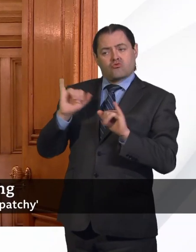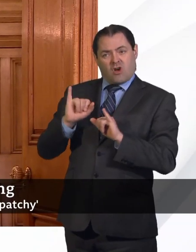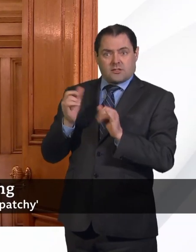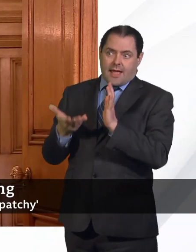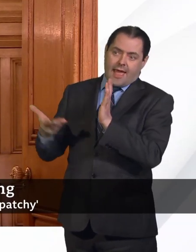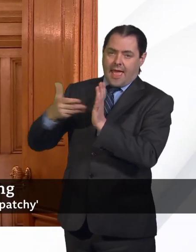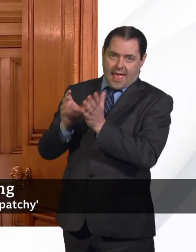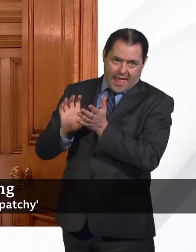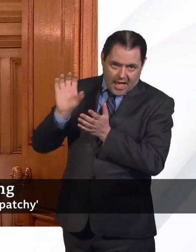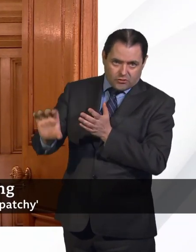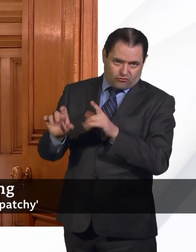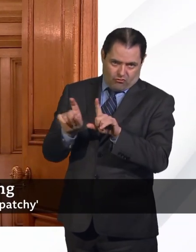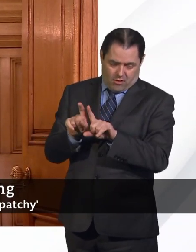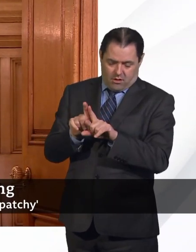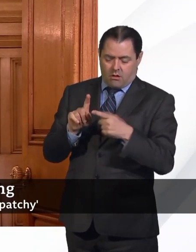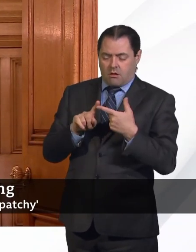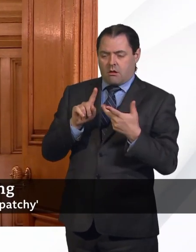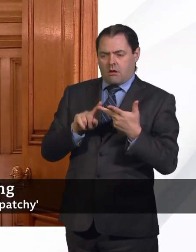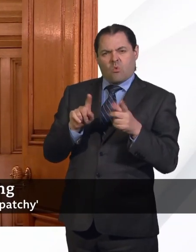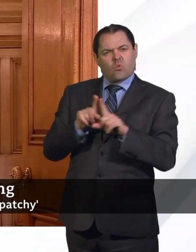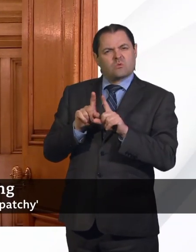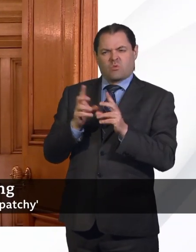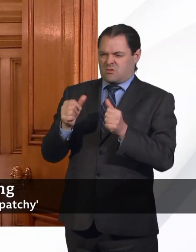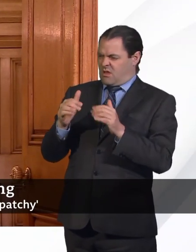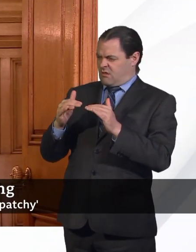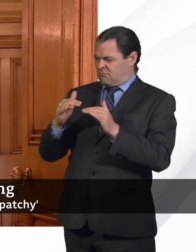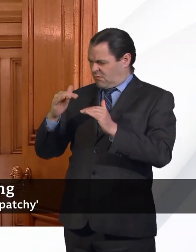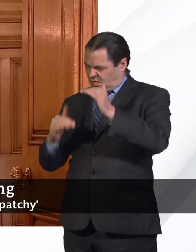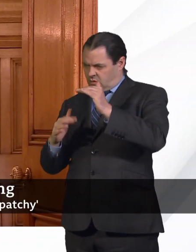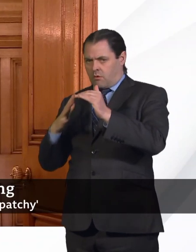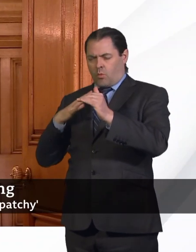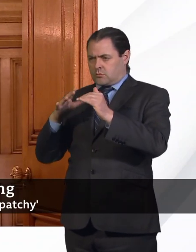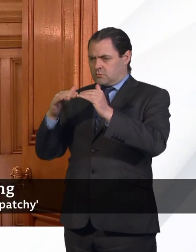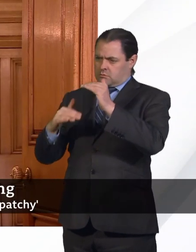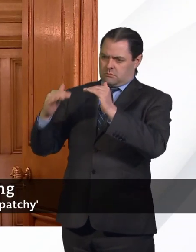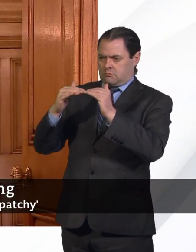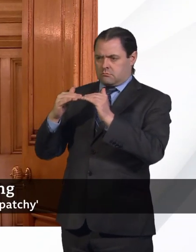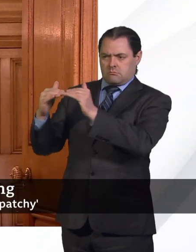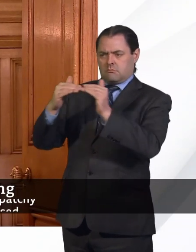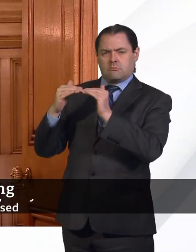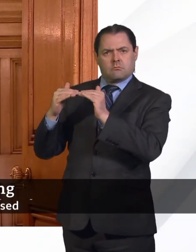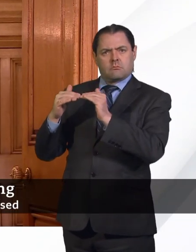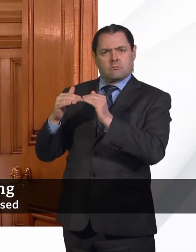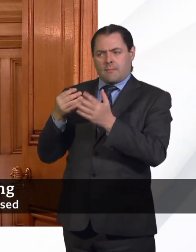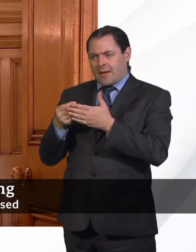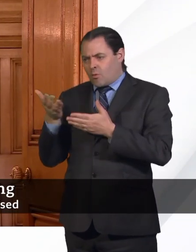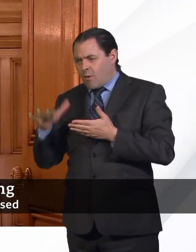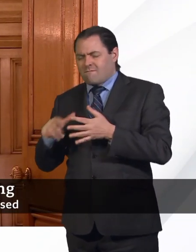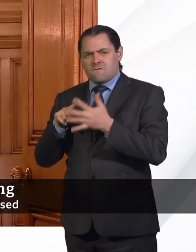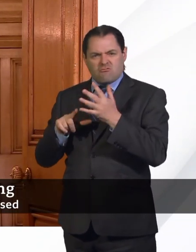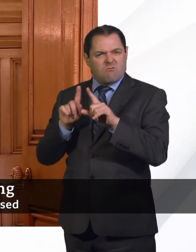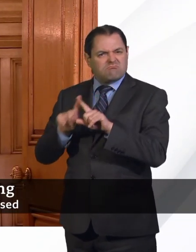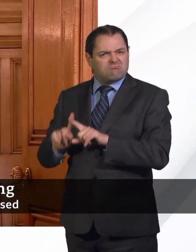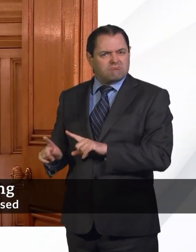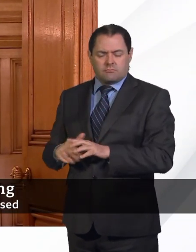and making sure that some of the injustices in social care are taken away, especially about how it's paid for. Thanks